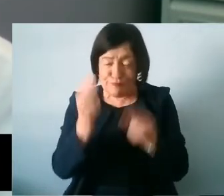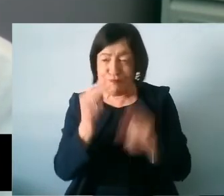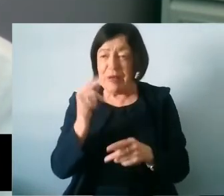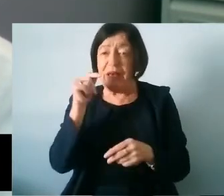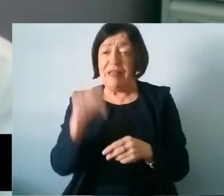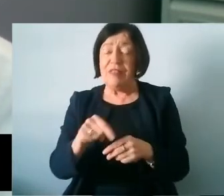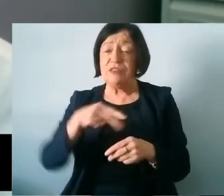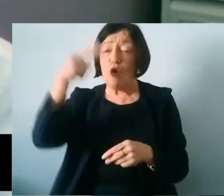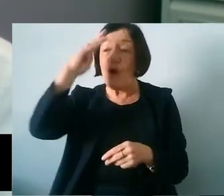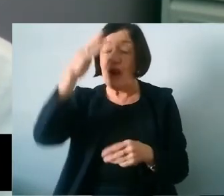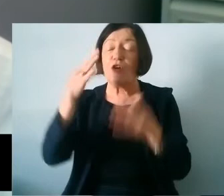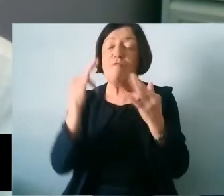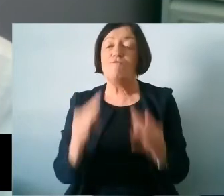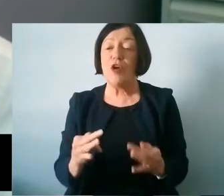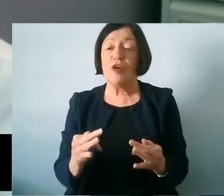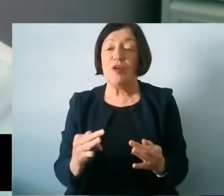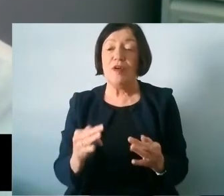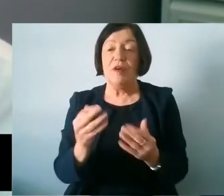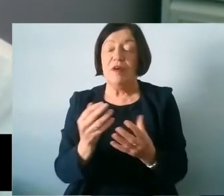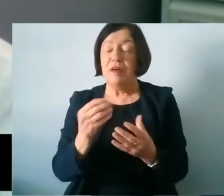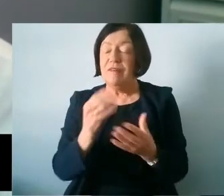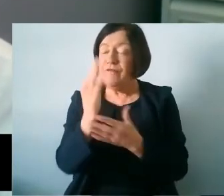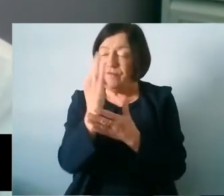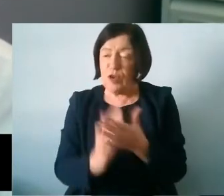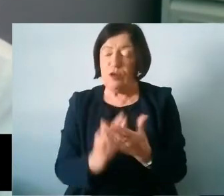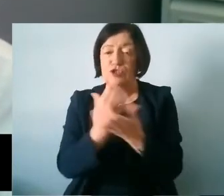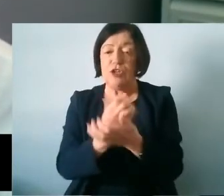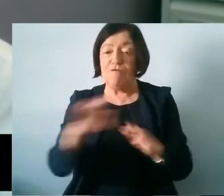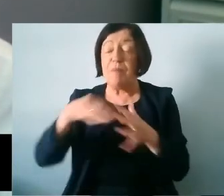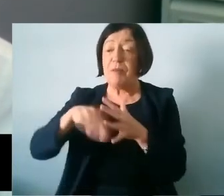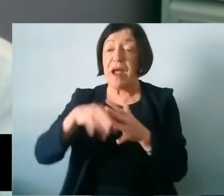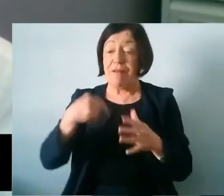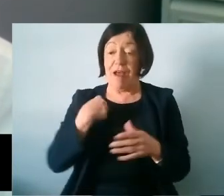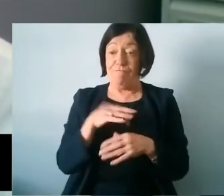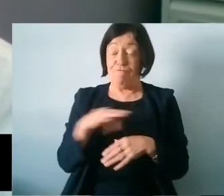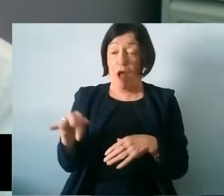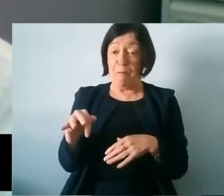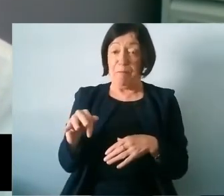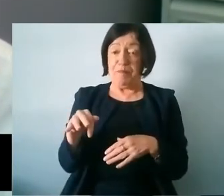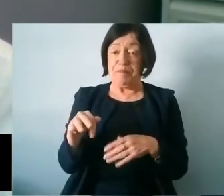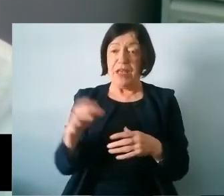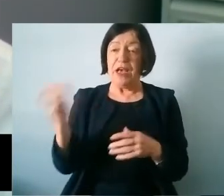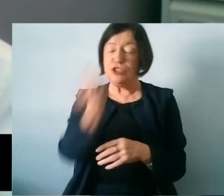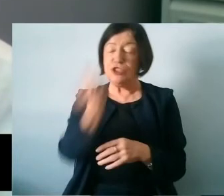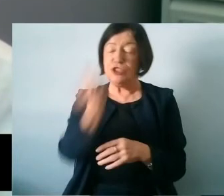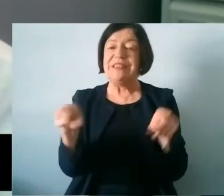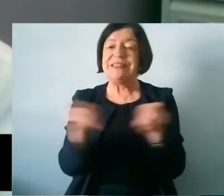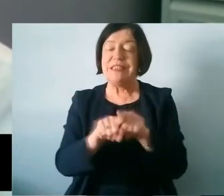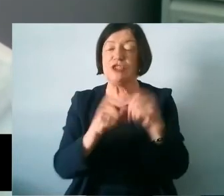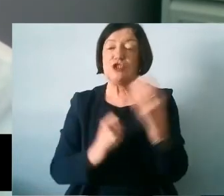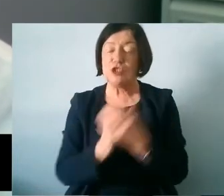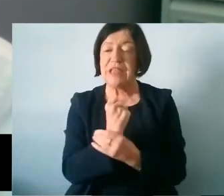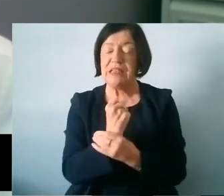confirm that far too few children from the background that I come from achieve similar success.